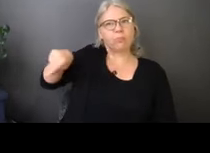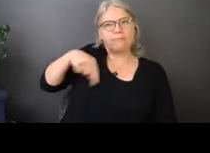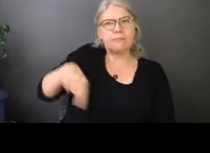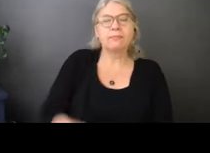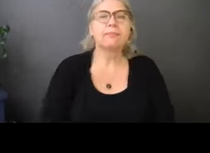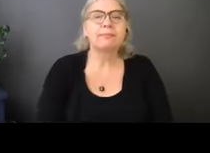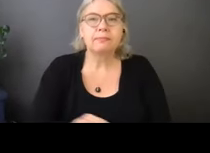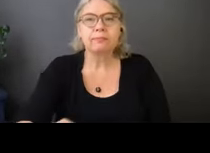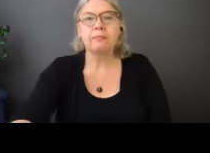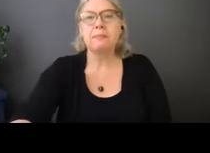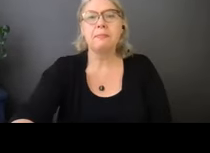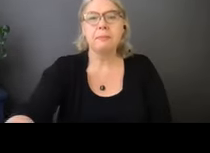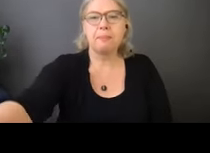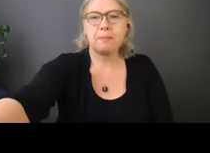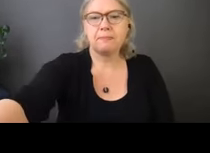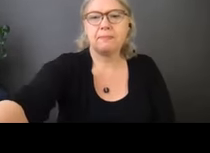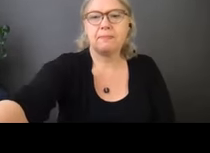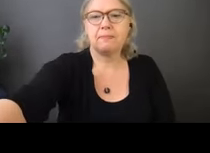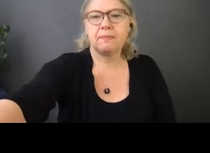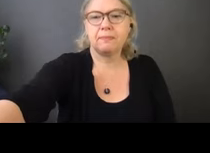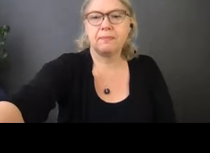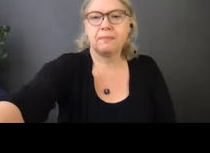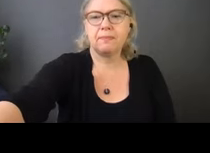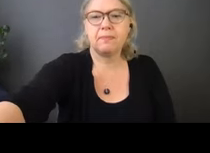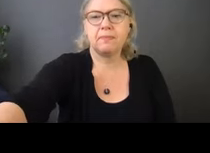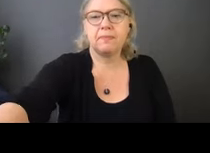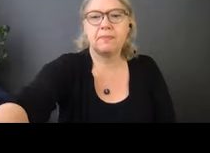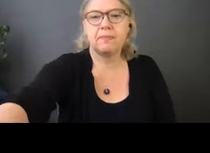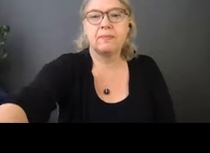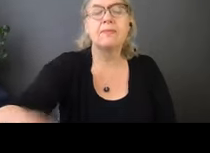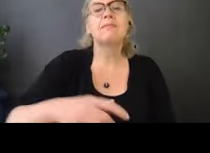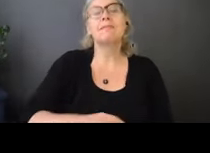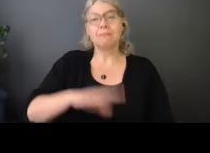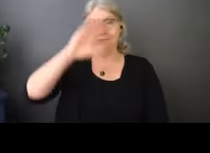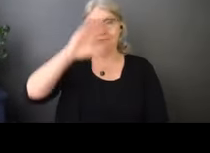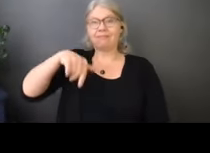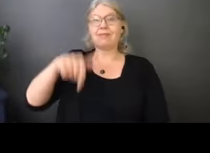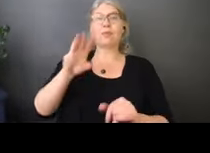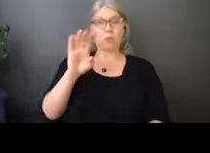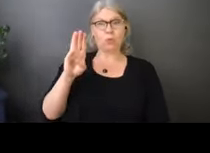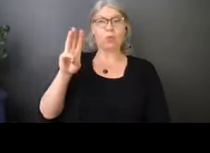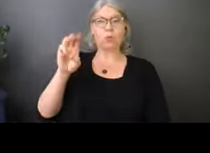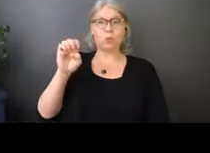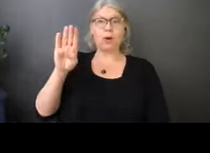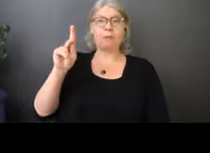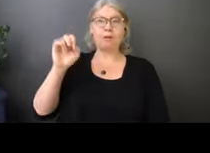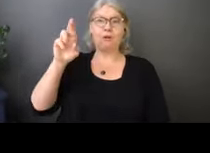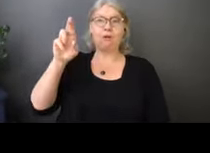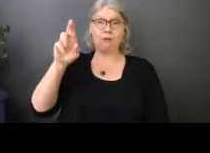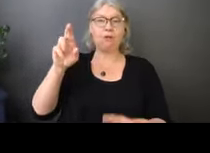So although this webinar is happening virtually, SILT would like to begin